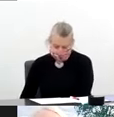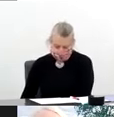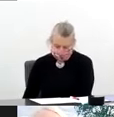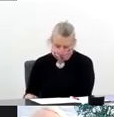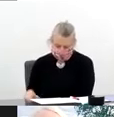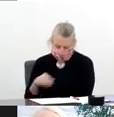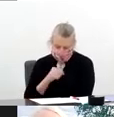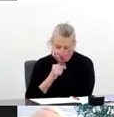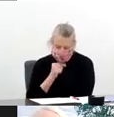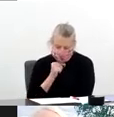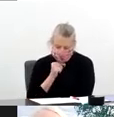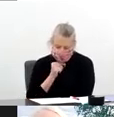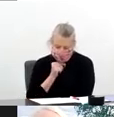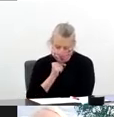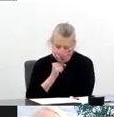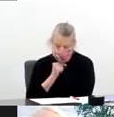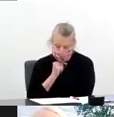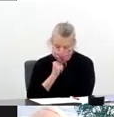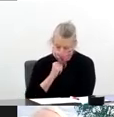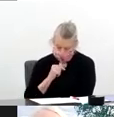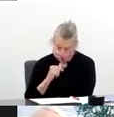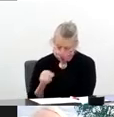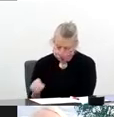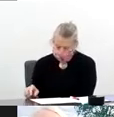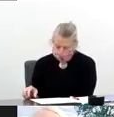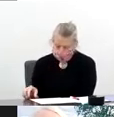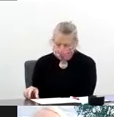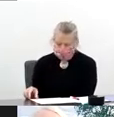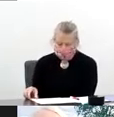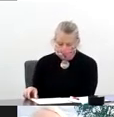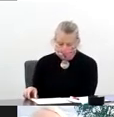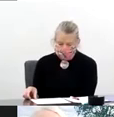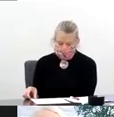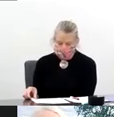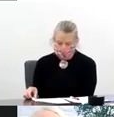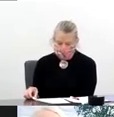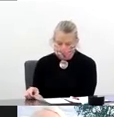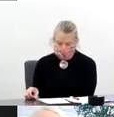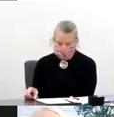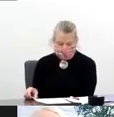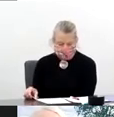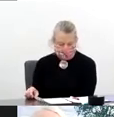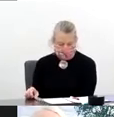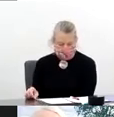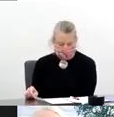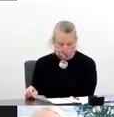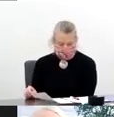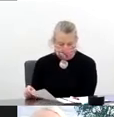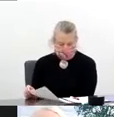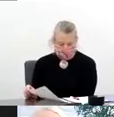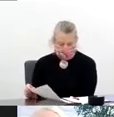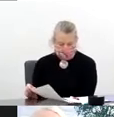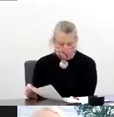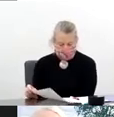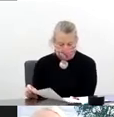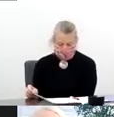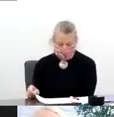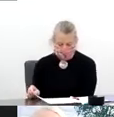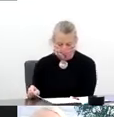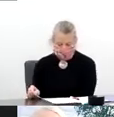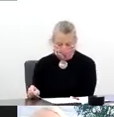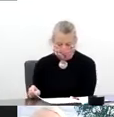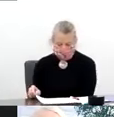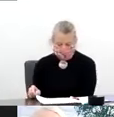as shown in the light lines compared to the dark line. If you look at things like workplaces, again, the United